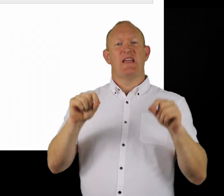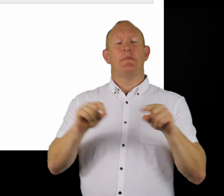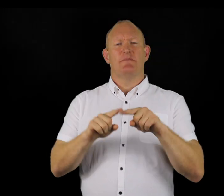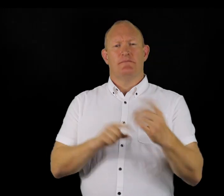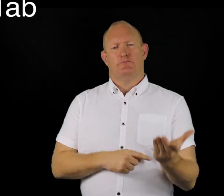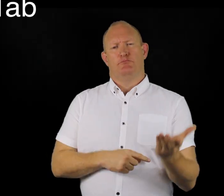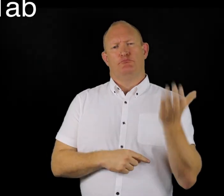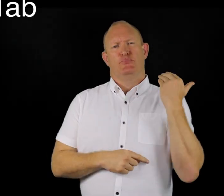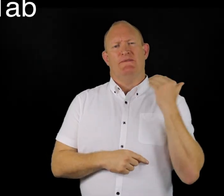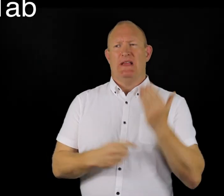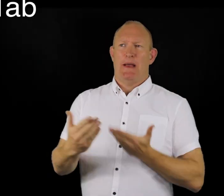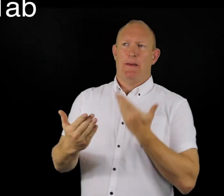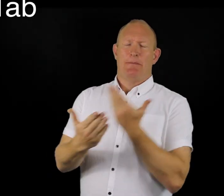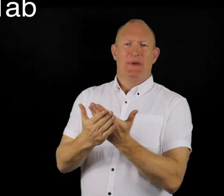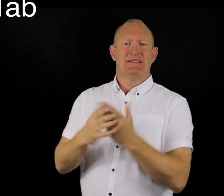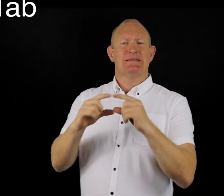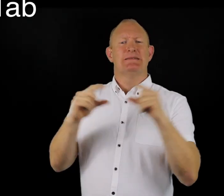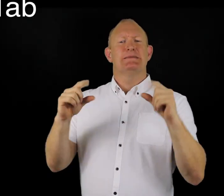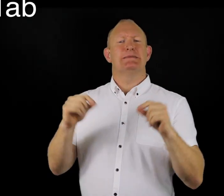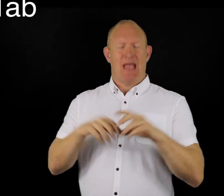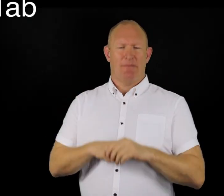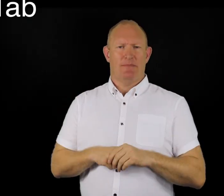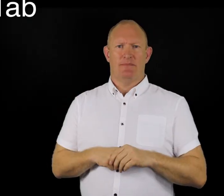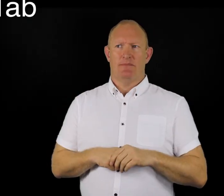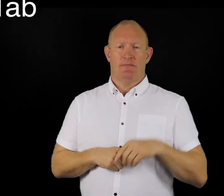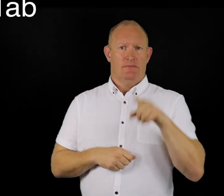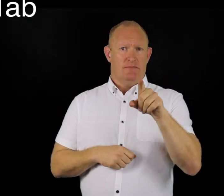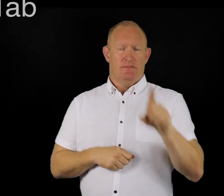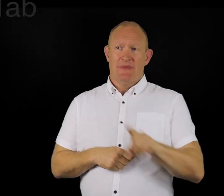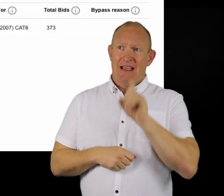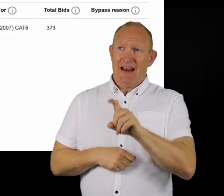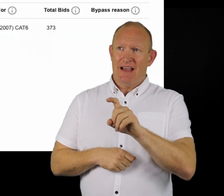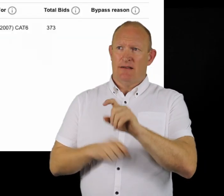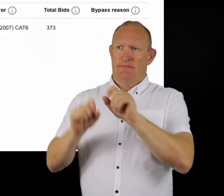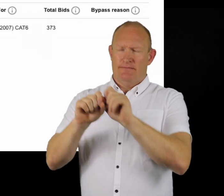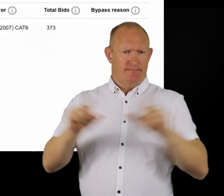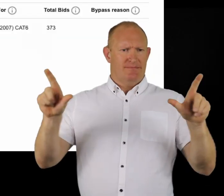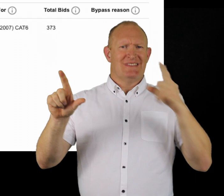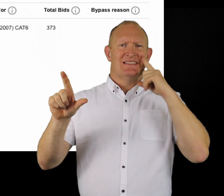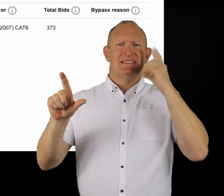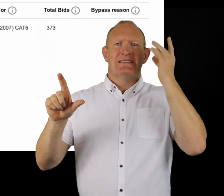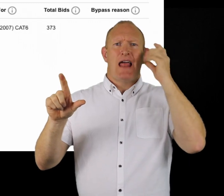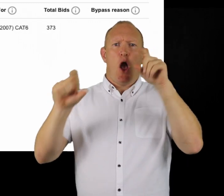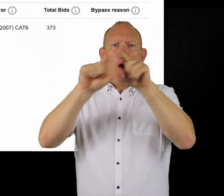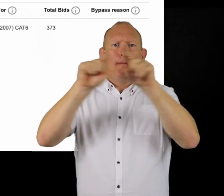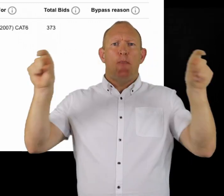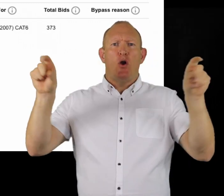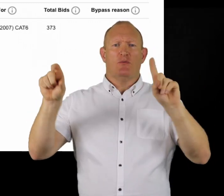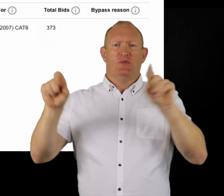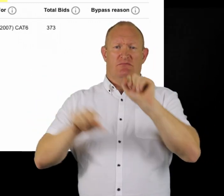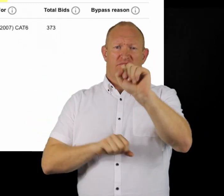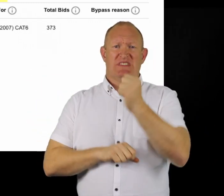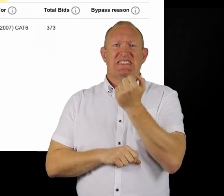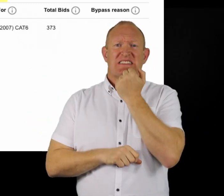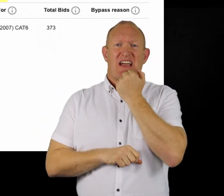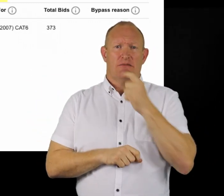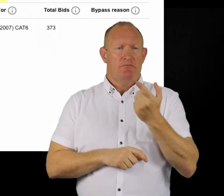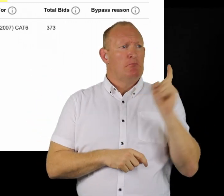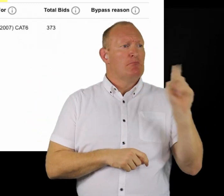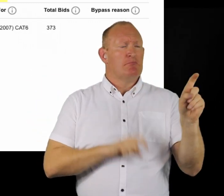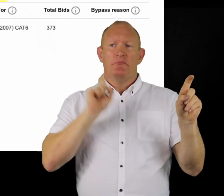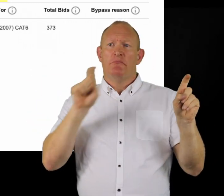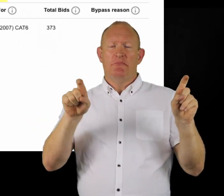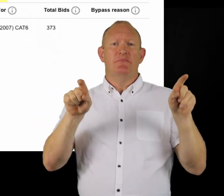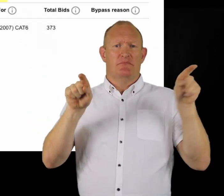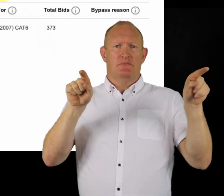On the third main tab of your account you will be able to view your previous bids. You can also